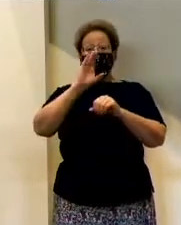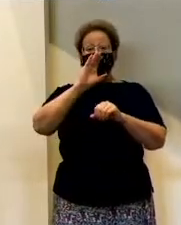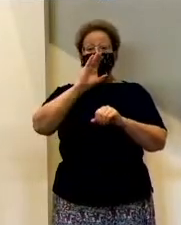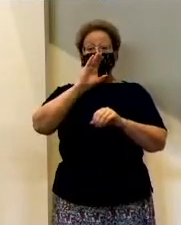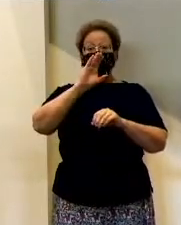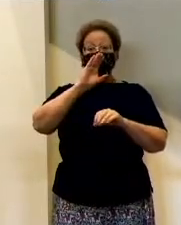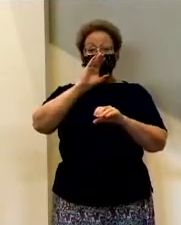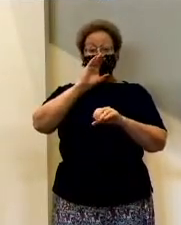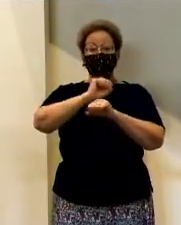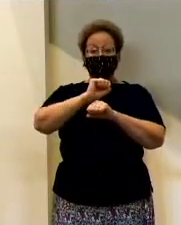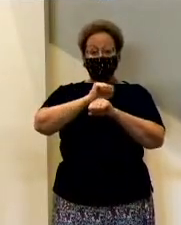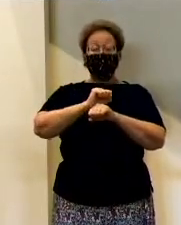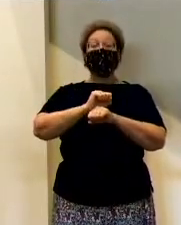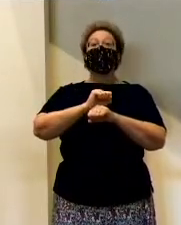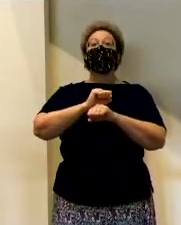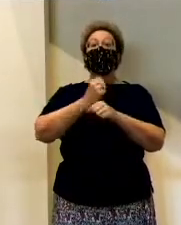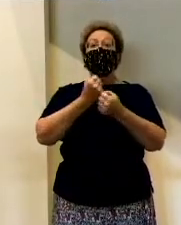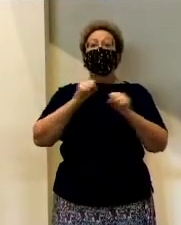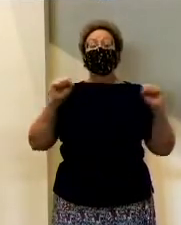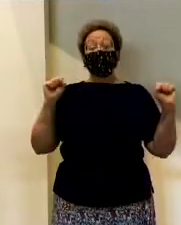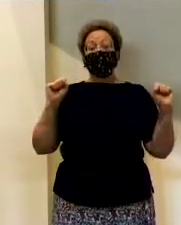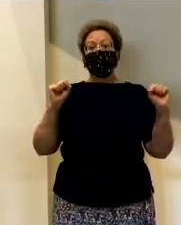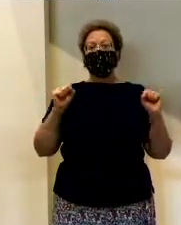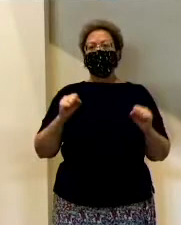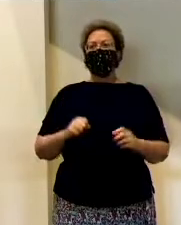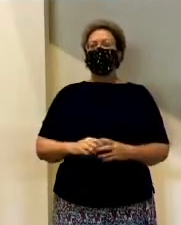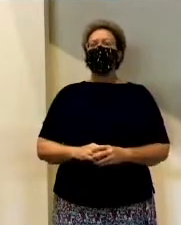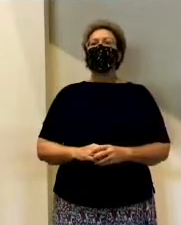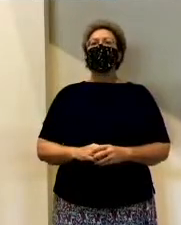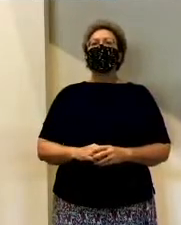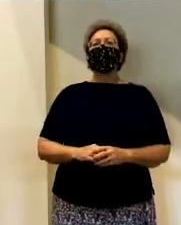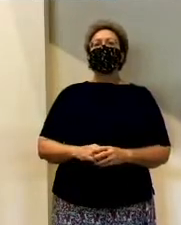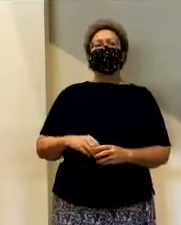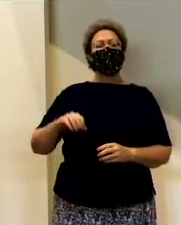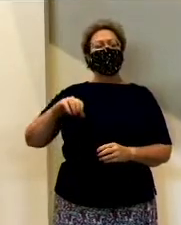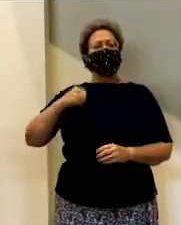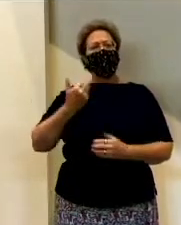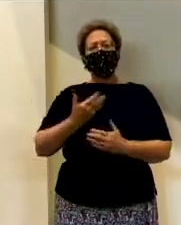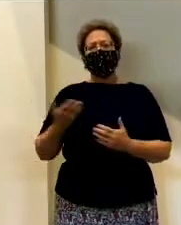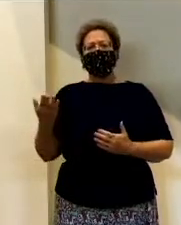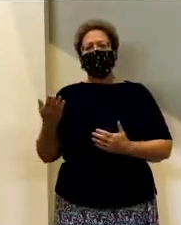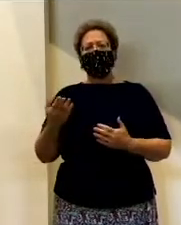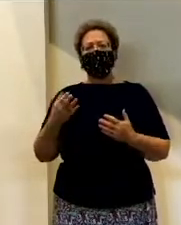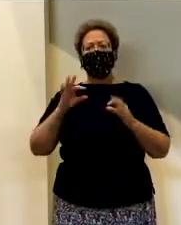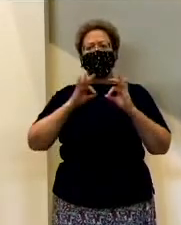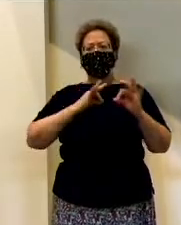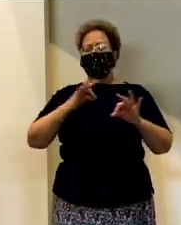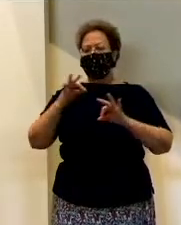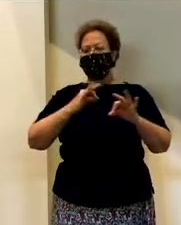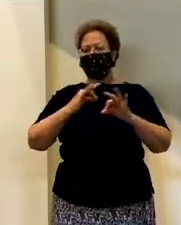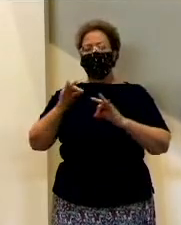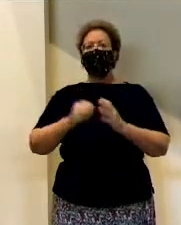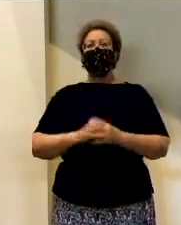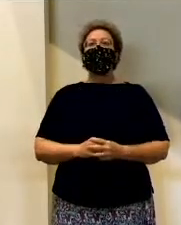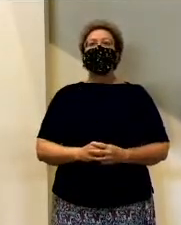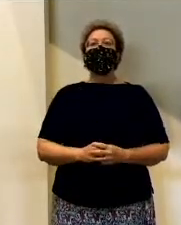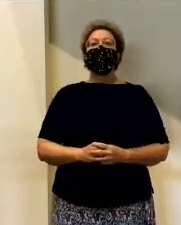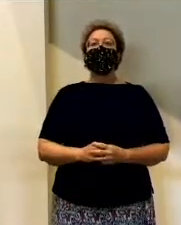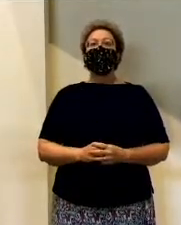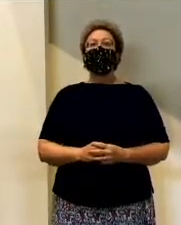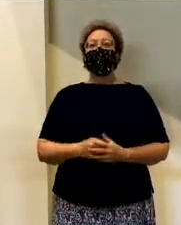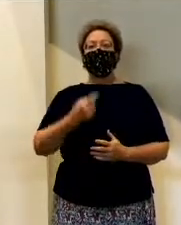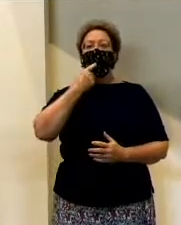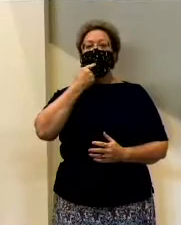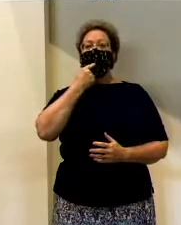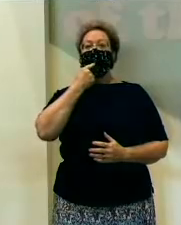want to have us look at the verse that follows that talks about some of the other things the Holy Spirit is up to here. Notice